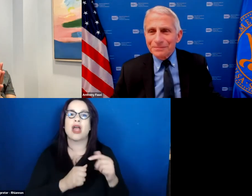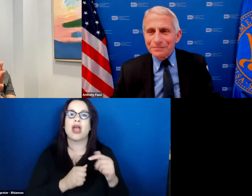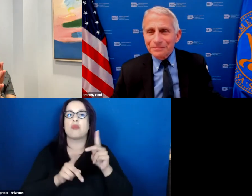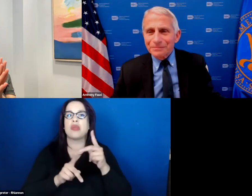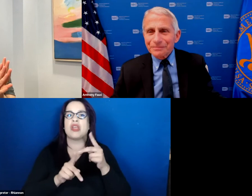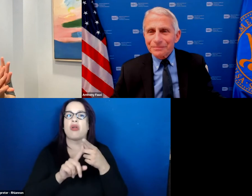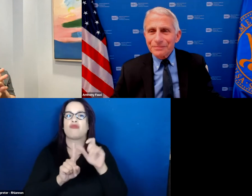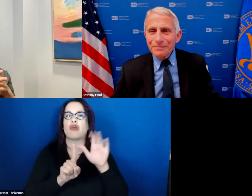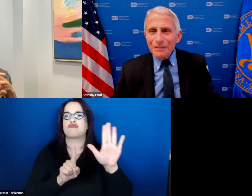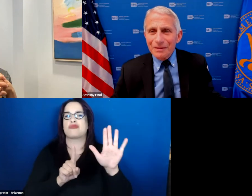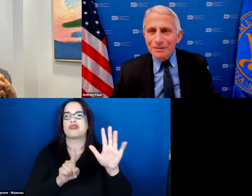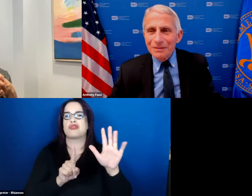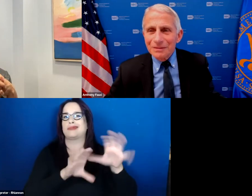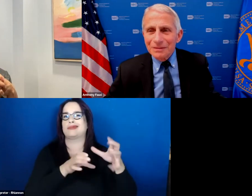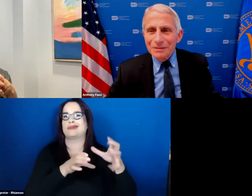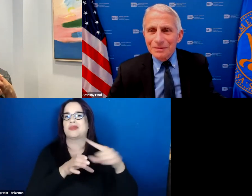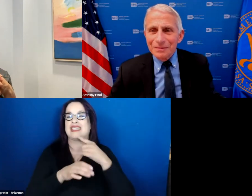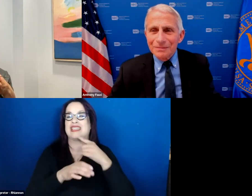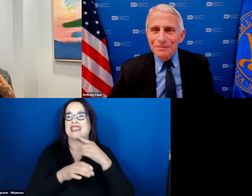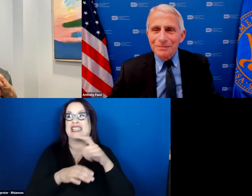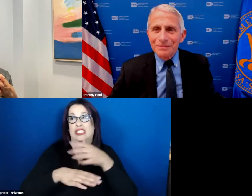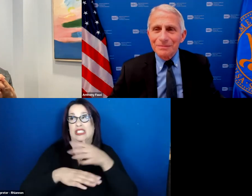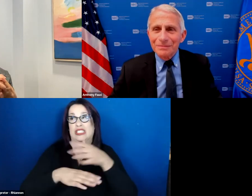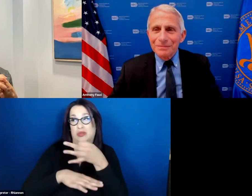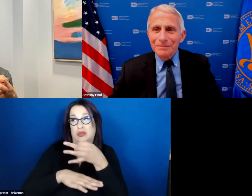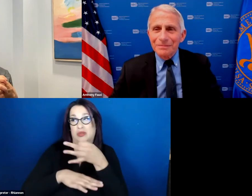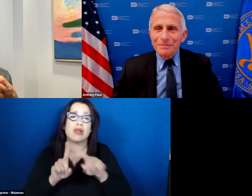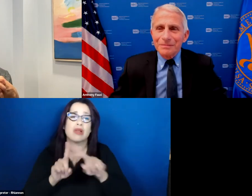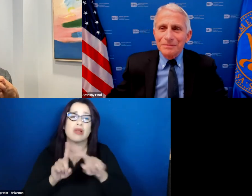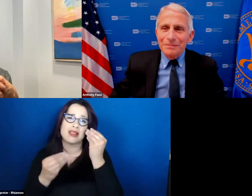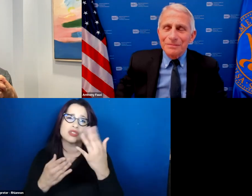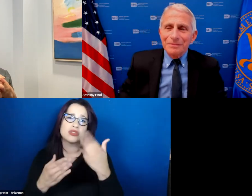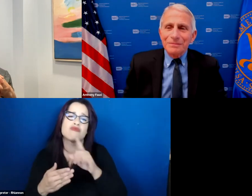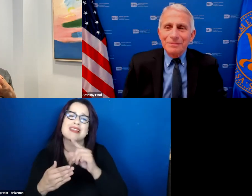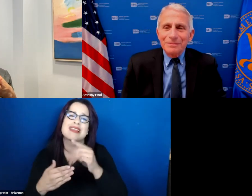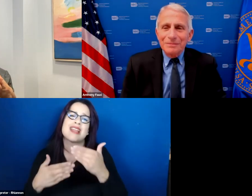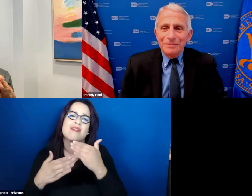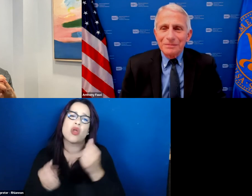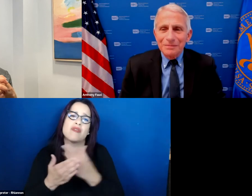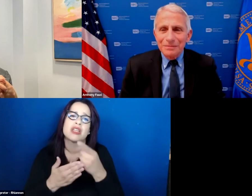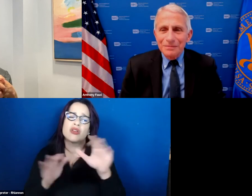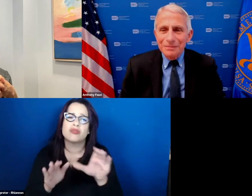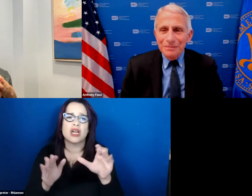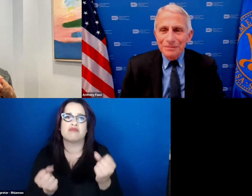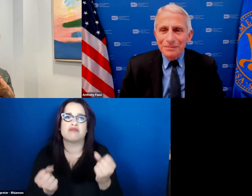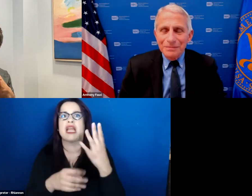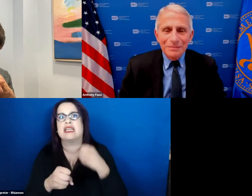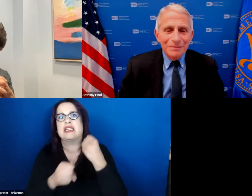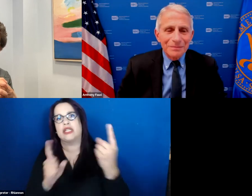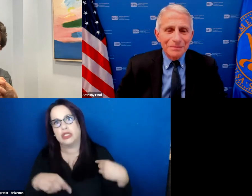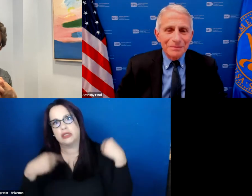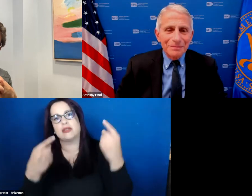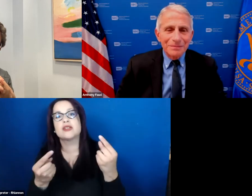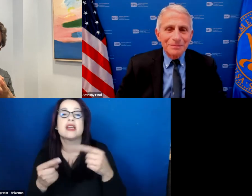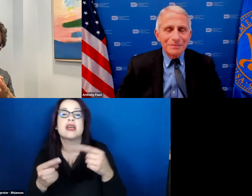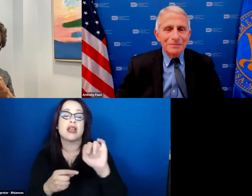we're really deeply grateful for all that you have done for many decades at NIH for your time during the pandemic and